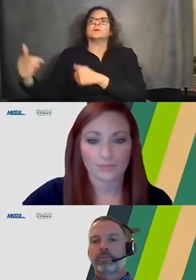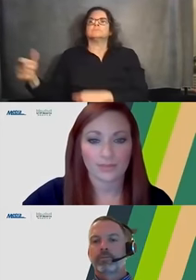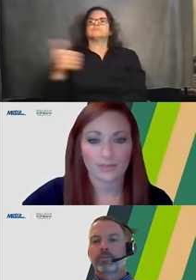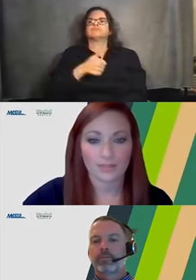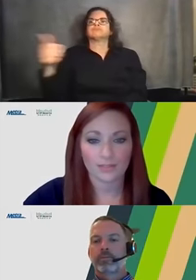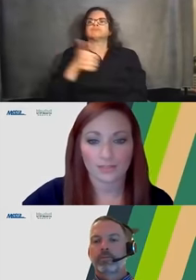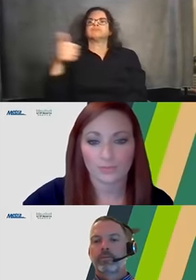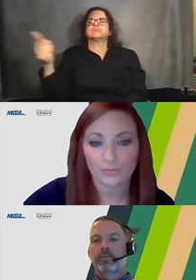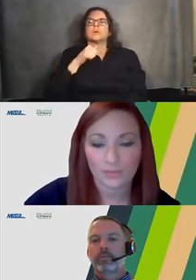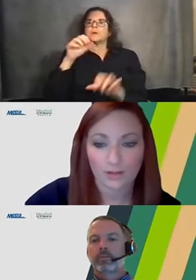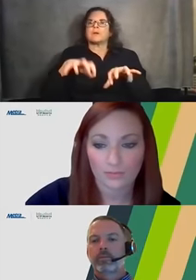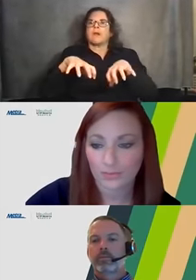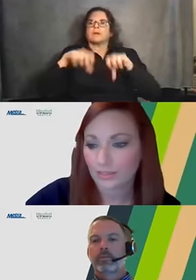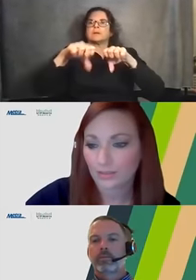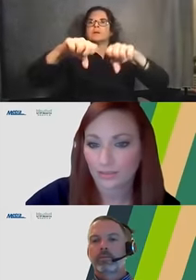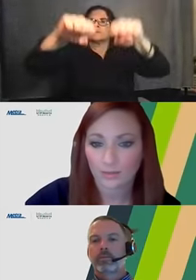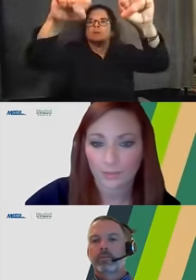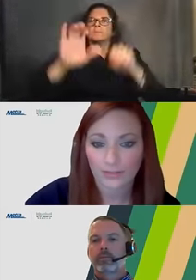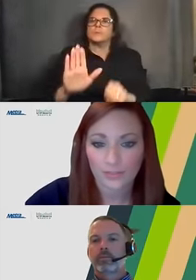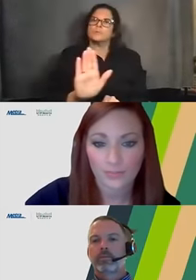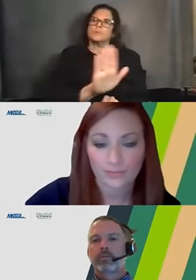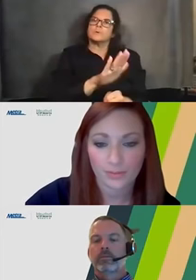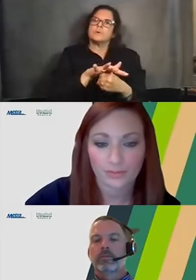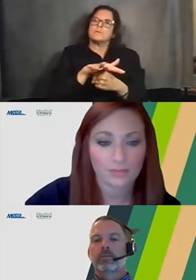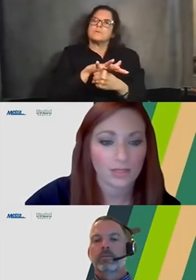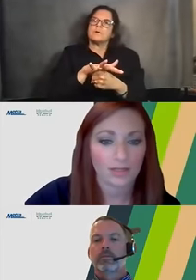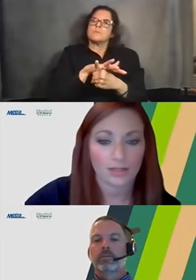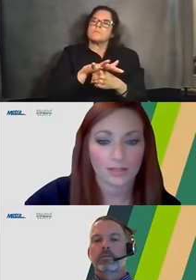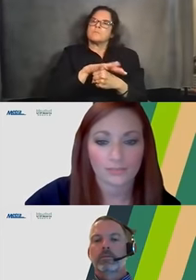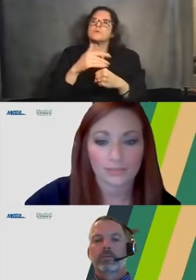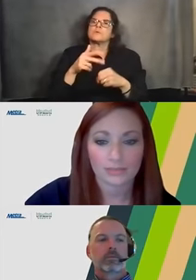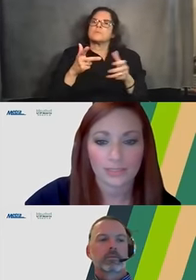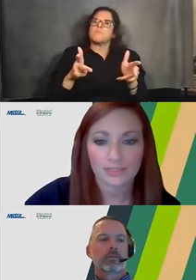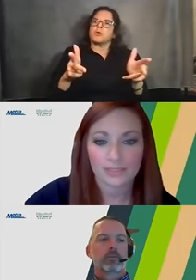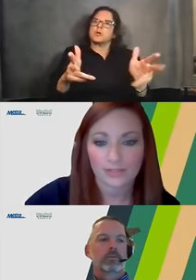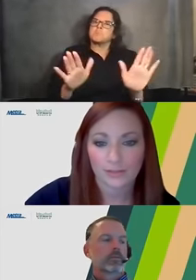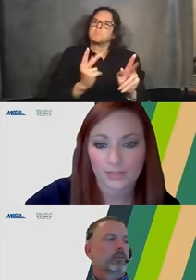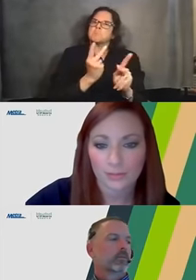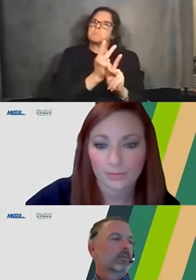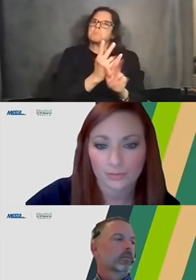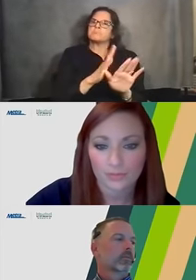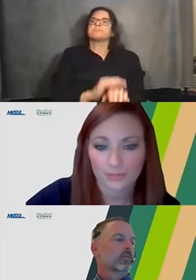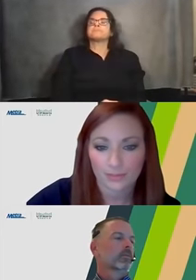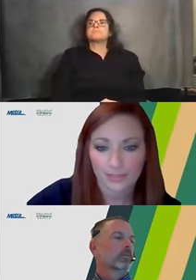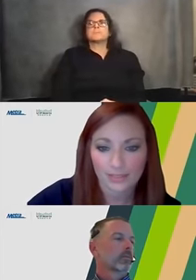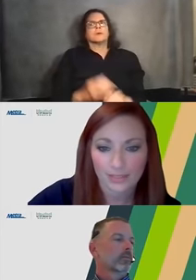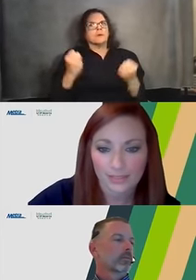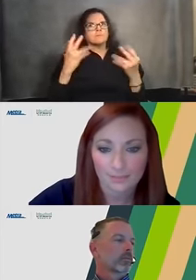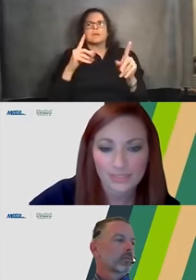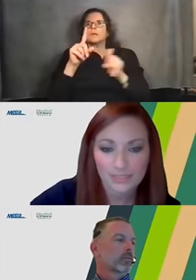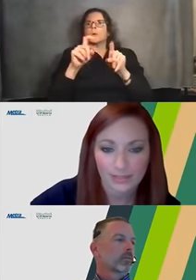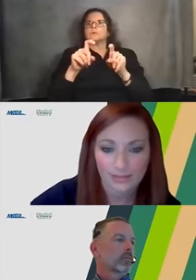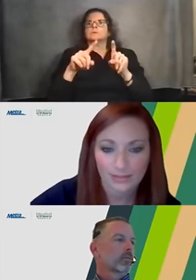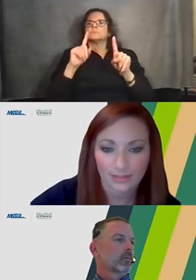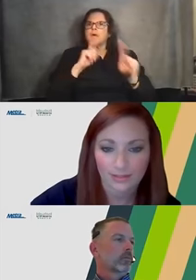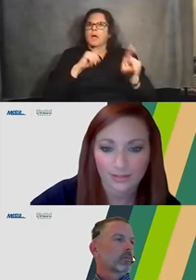Awesome. think we've been covering quite a few we have about 10 minutes, so let me go through some of them again in case